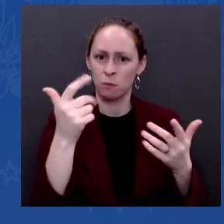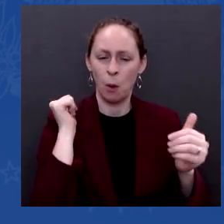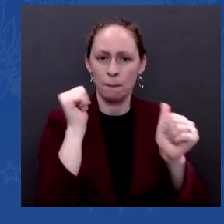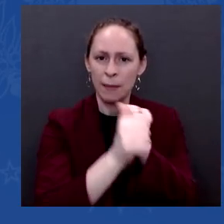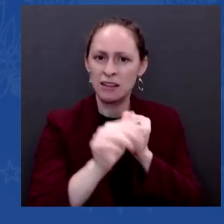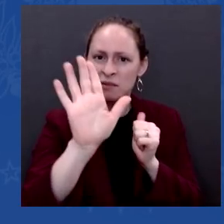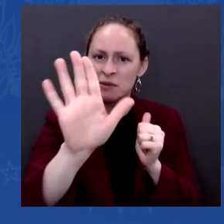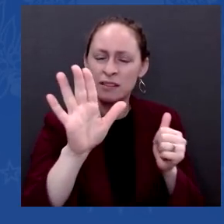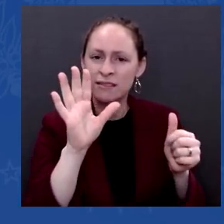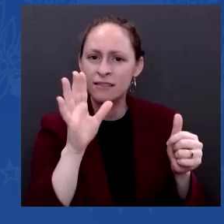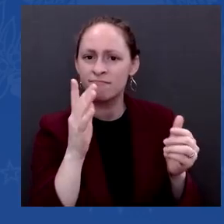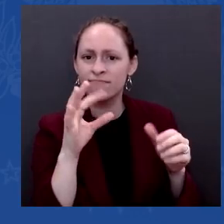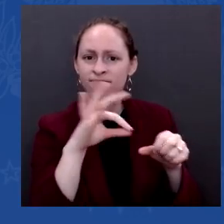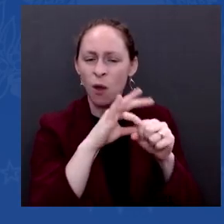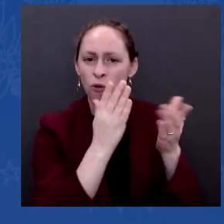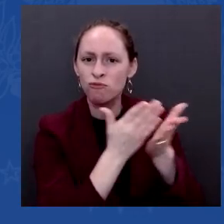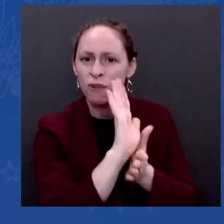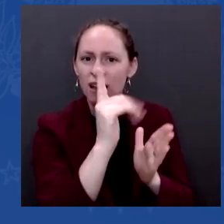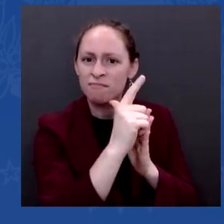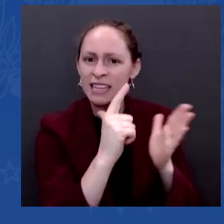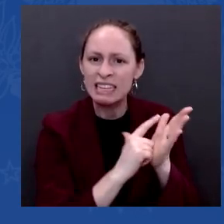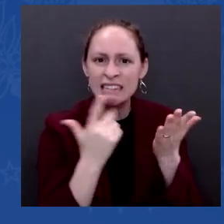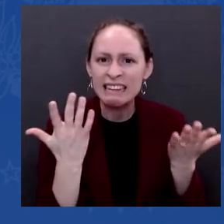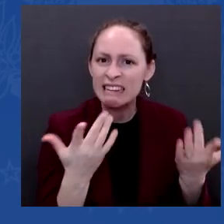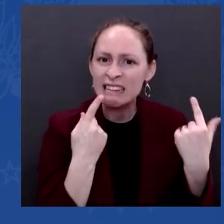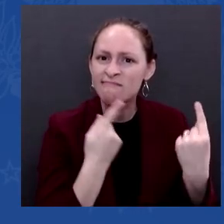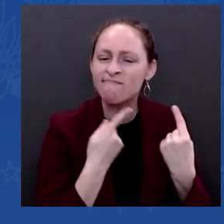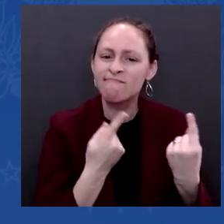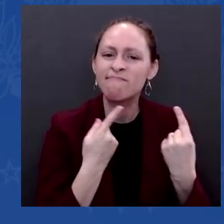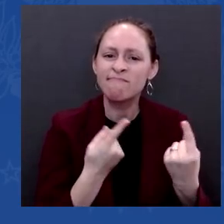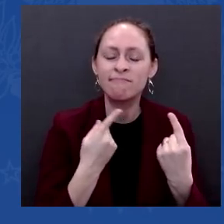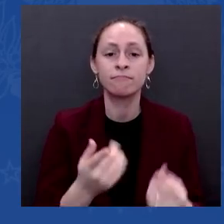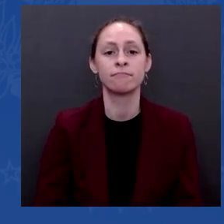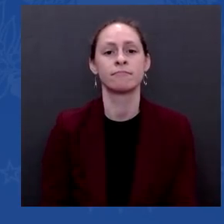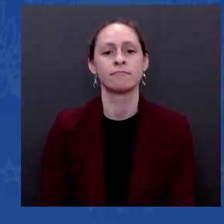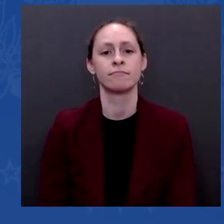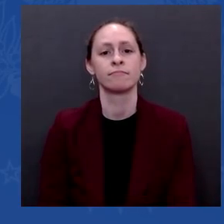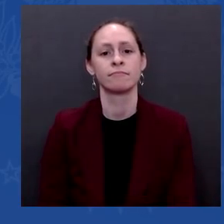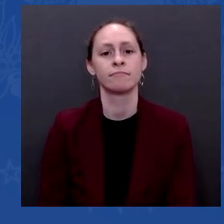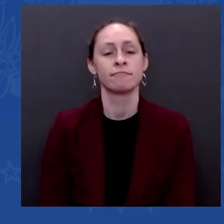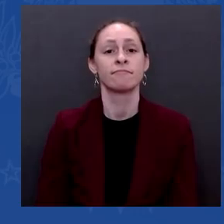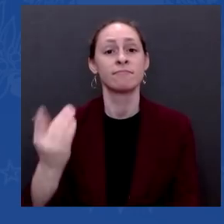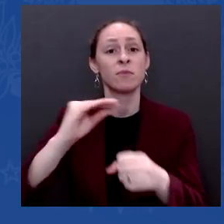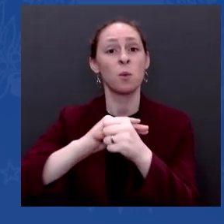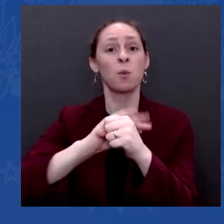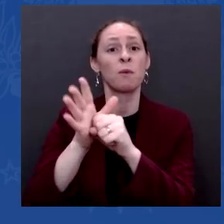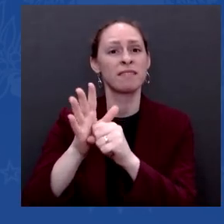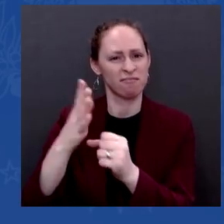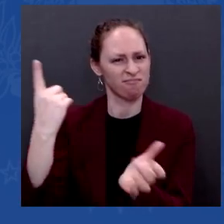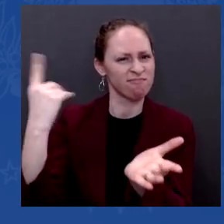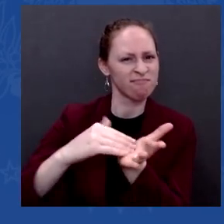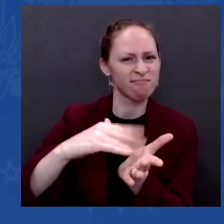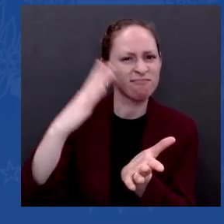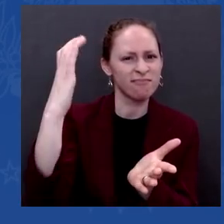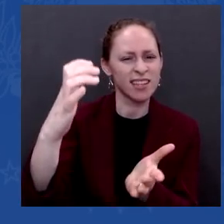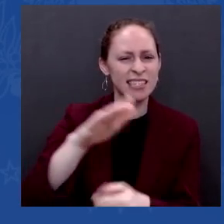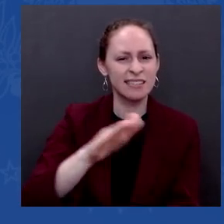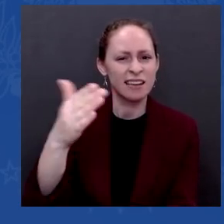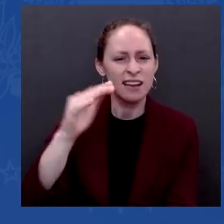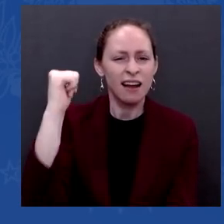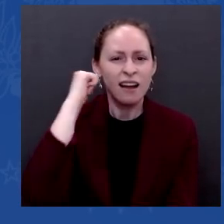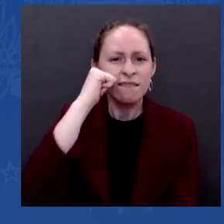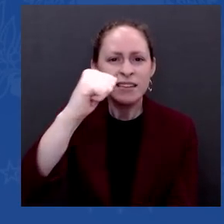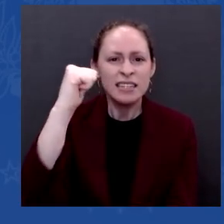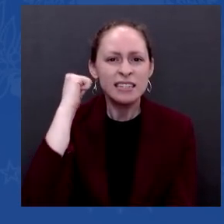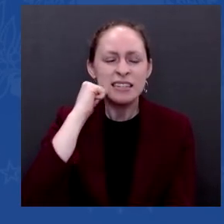Americans every day. And the nation's divisions are just as raw as they were a year ago. Did you overpromise to the American public what you could achieve